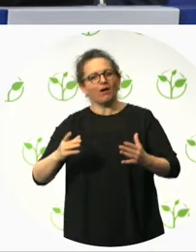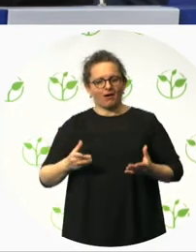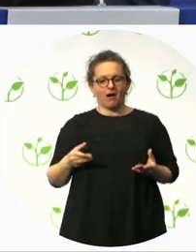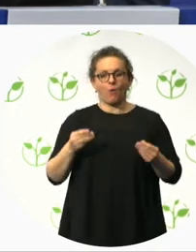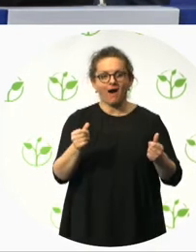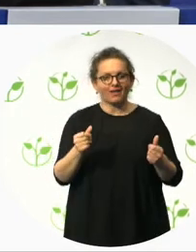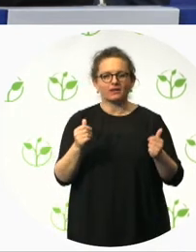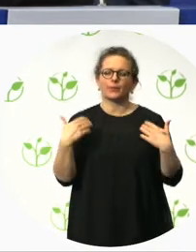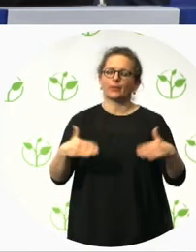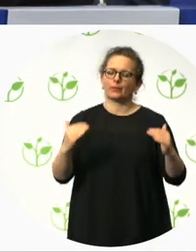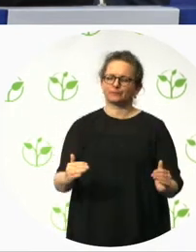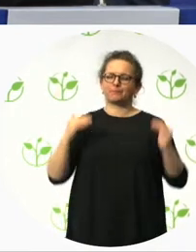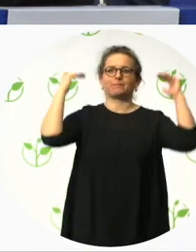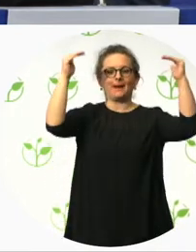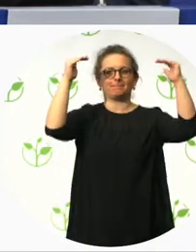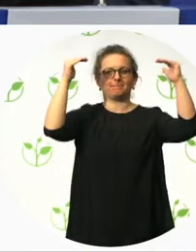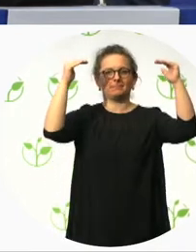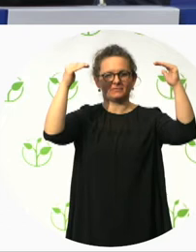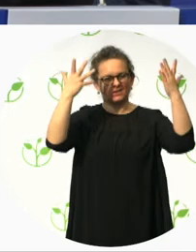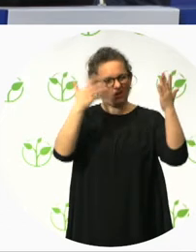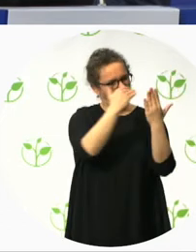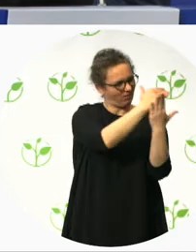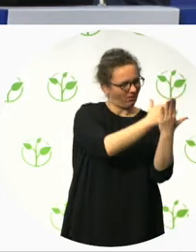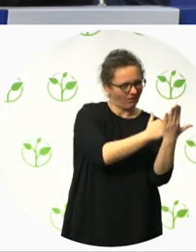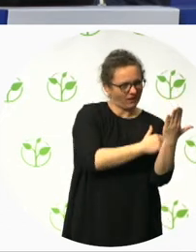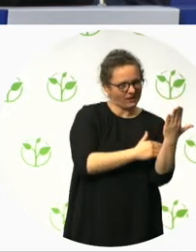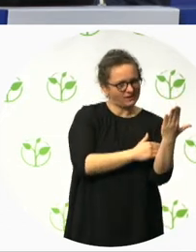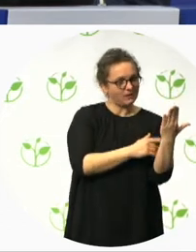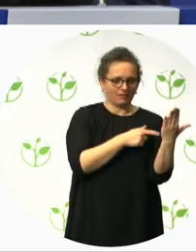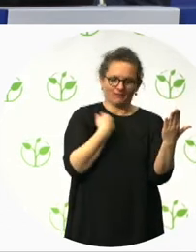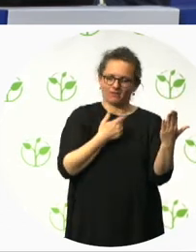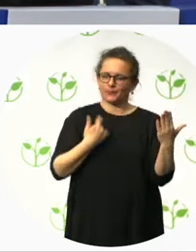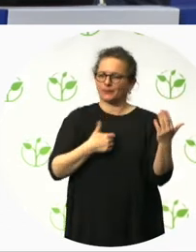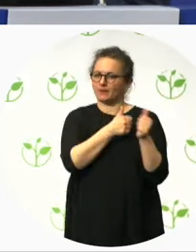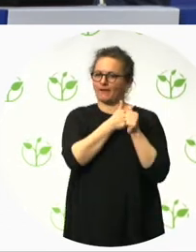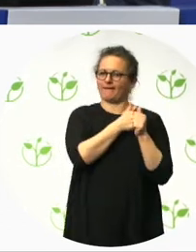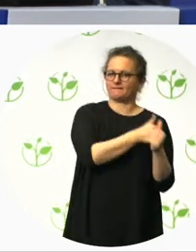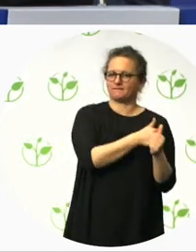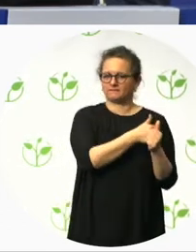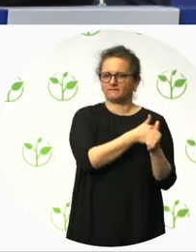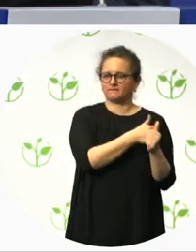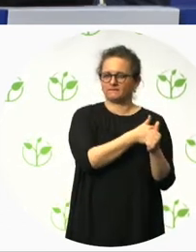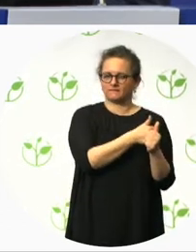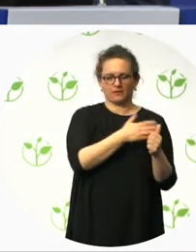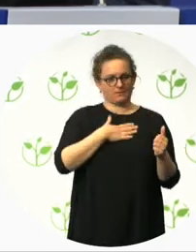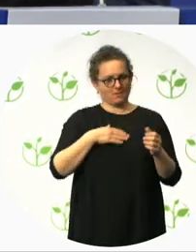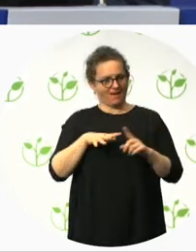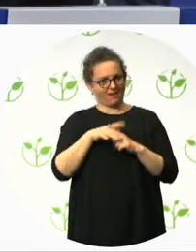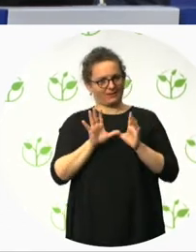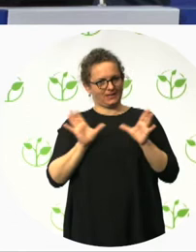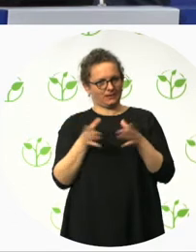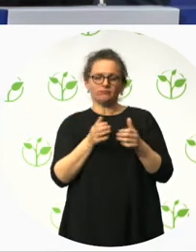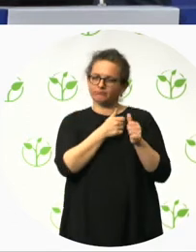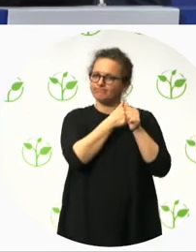documents that set out our ambitions and, and, and intentions, regarding accessibility and inclusion. The, the, the